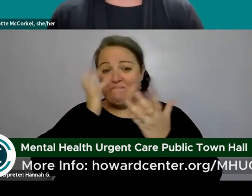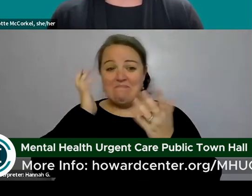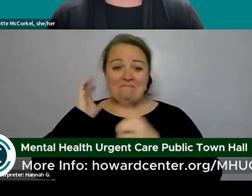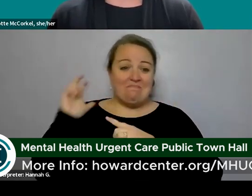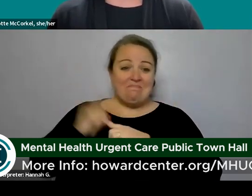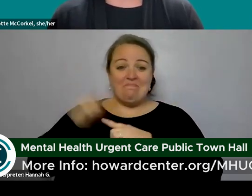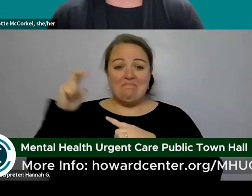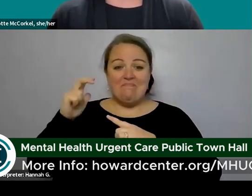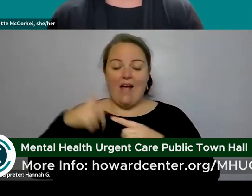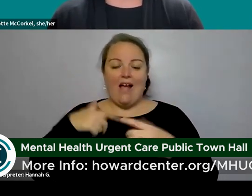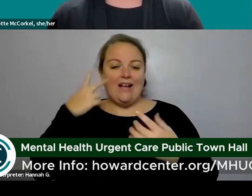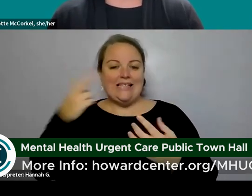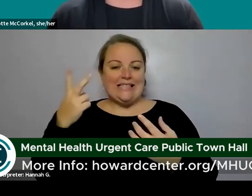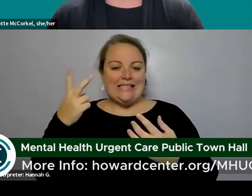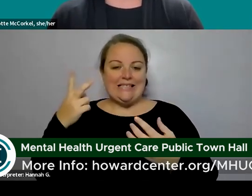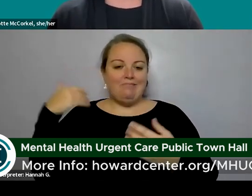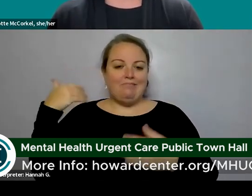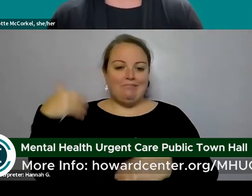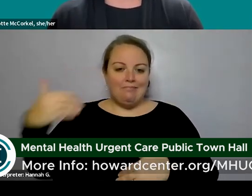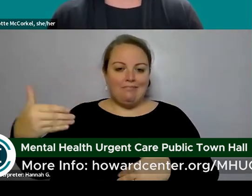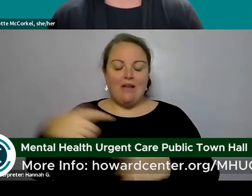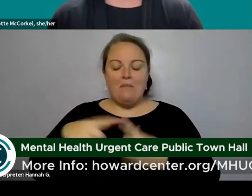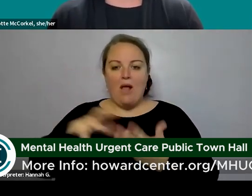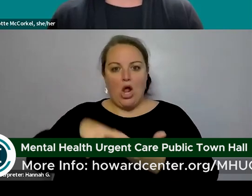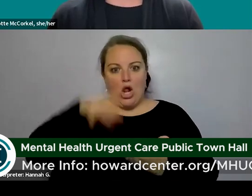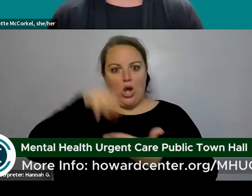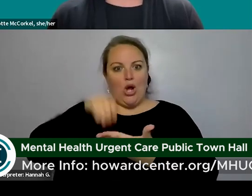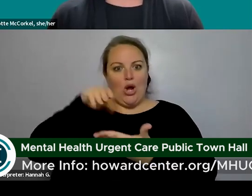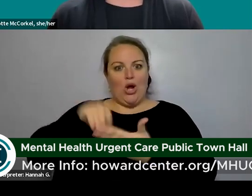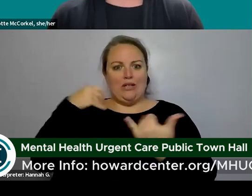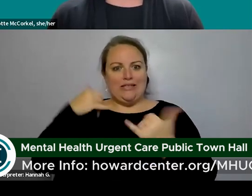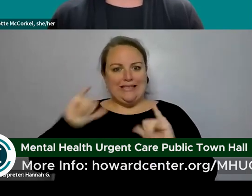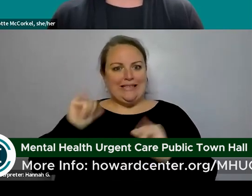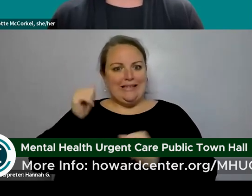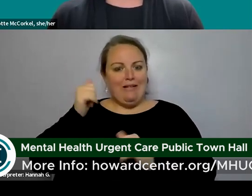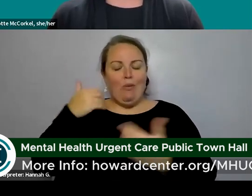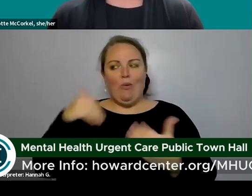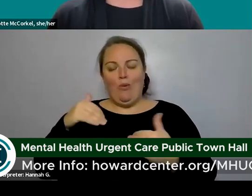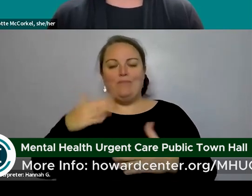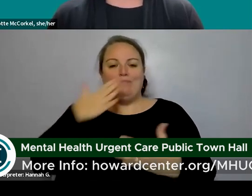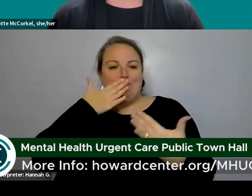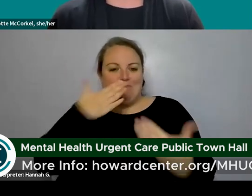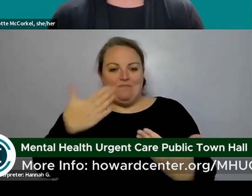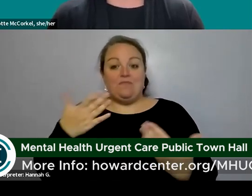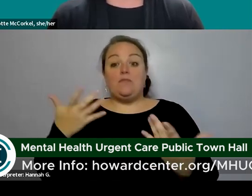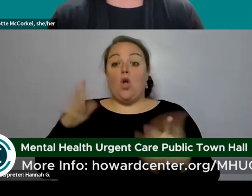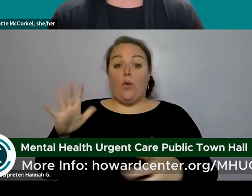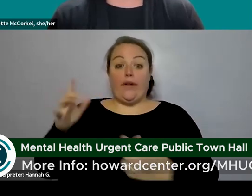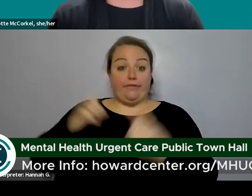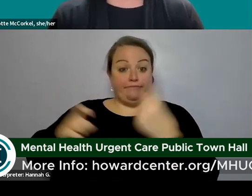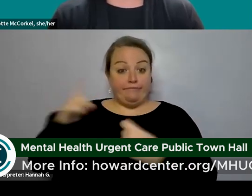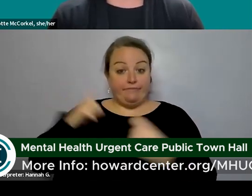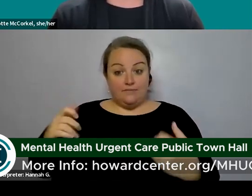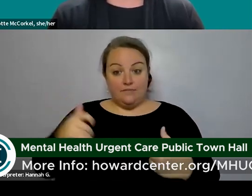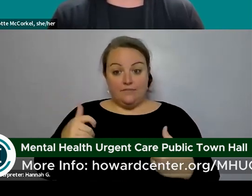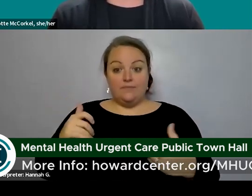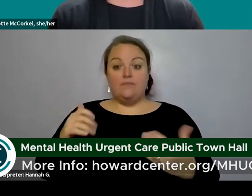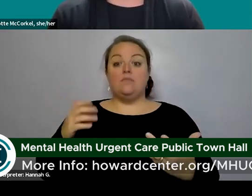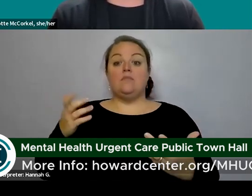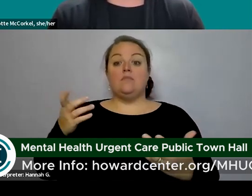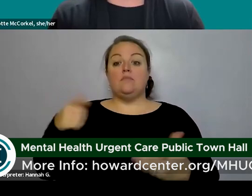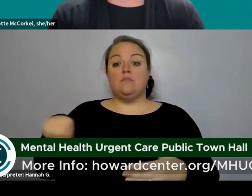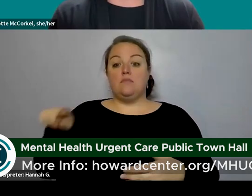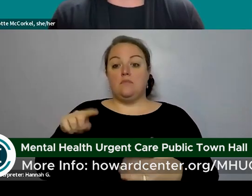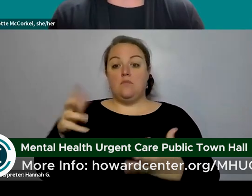um um i feel like i always learn something new so thank you um we've gotten a few questions already and um i invite those of you